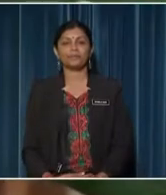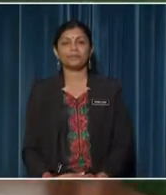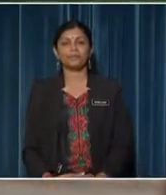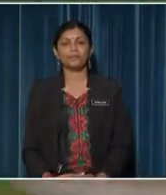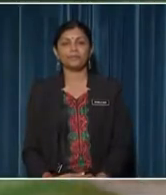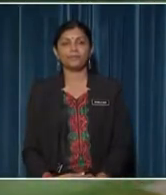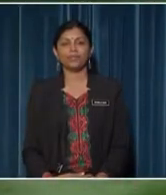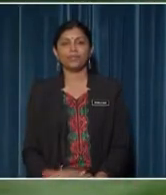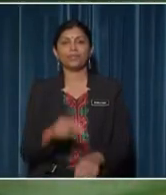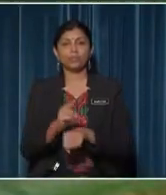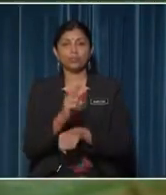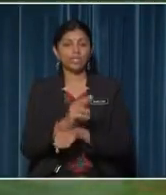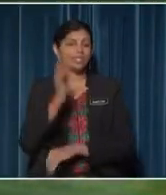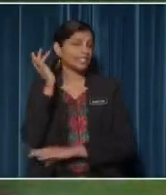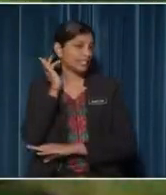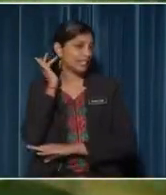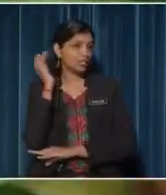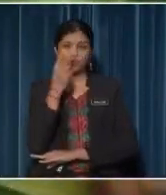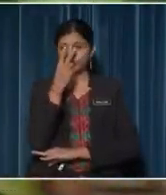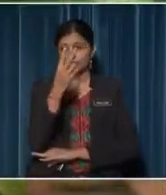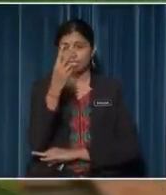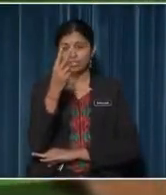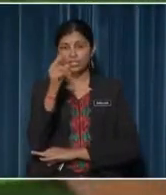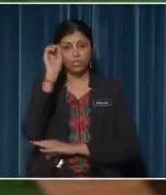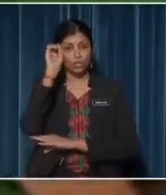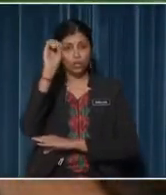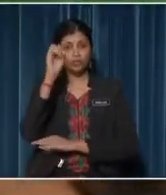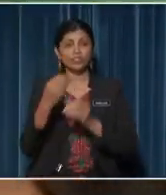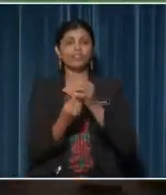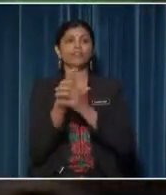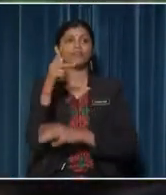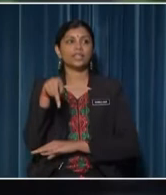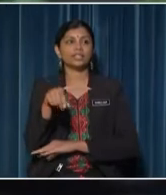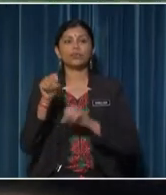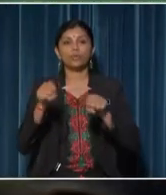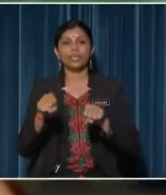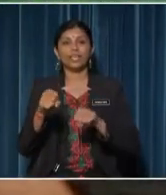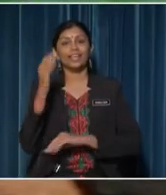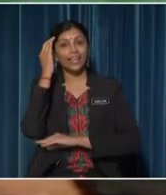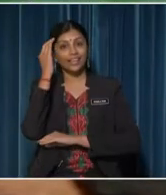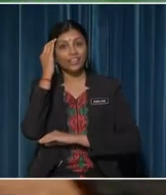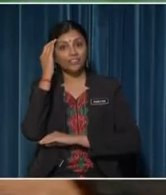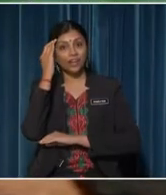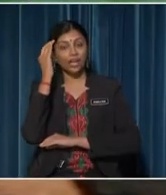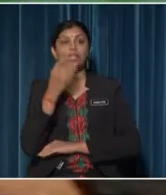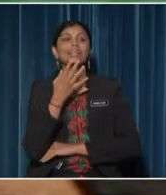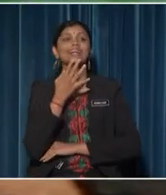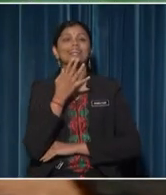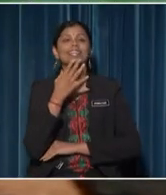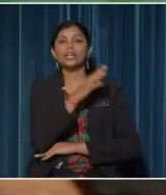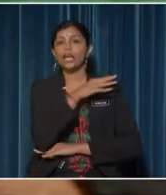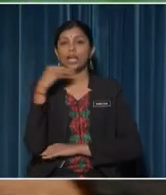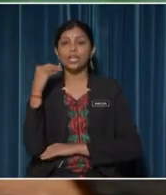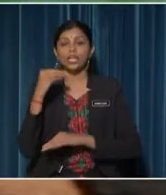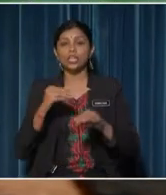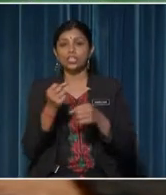Also, by using the sense of sight to observe plants We can identify the colour and shape